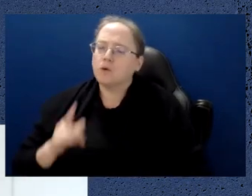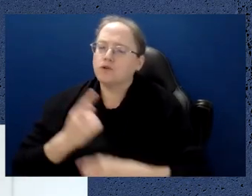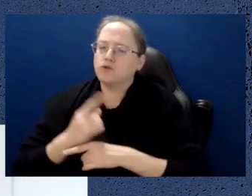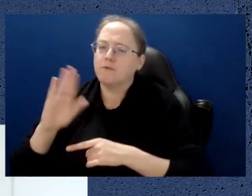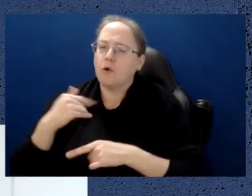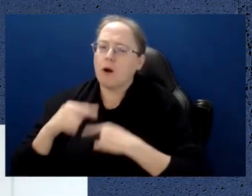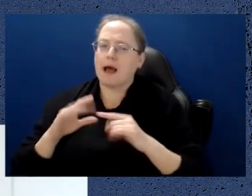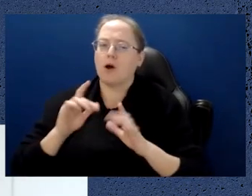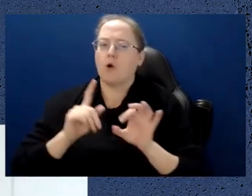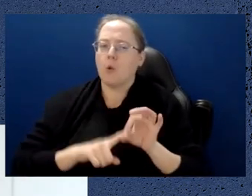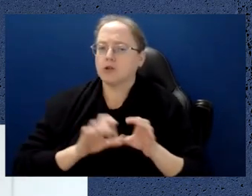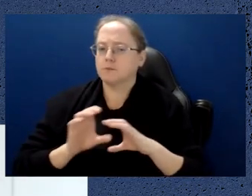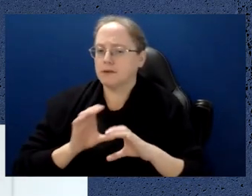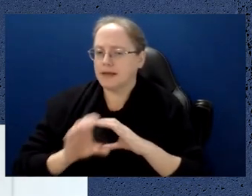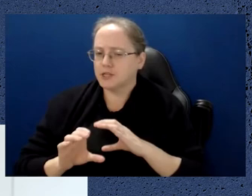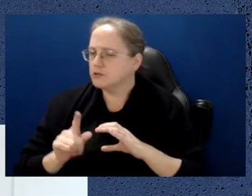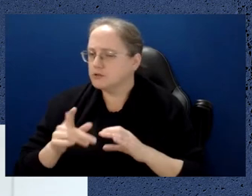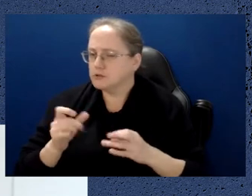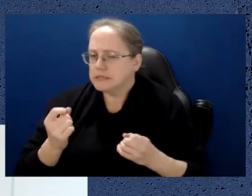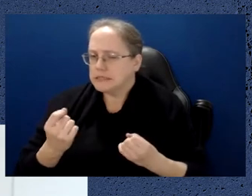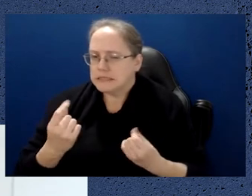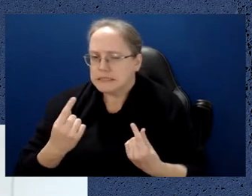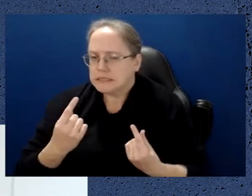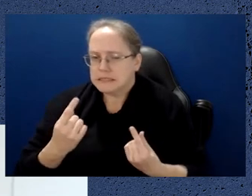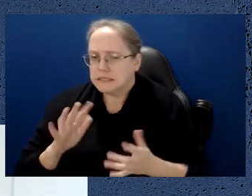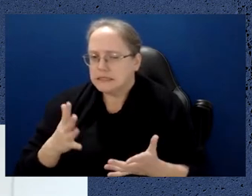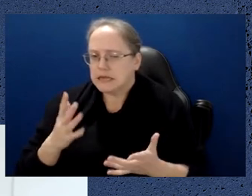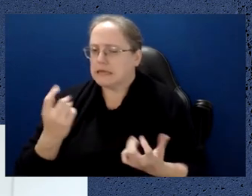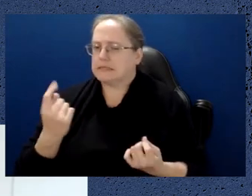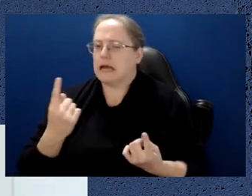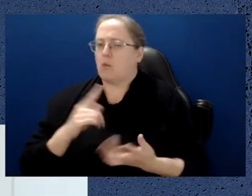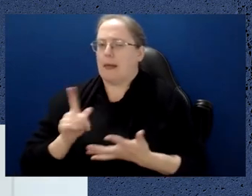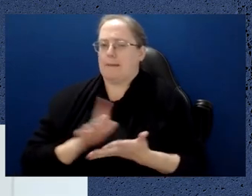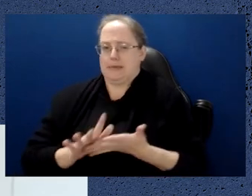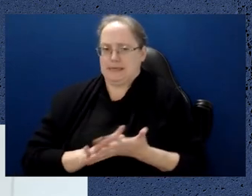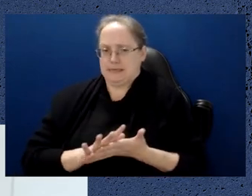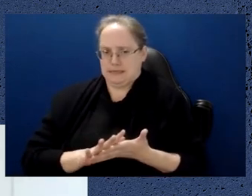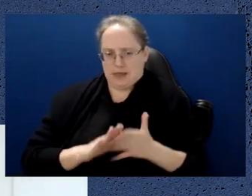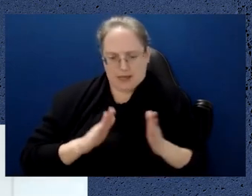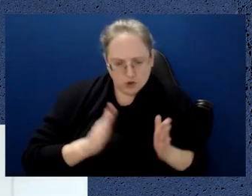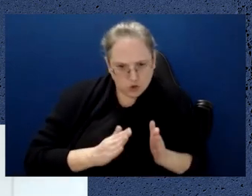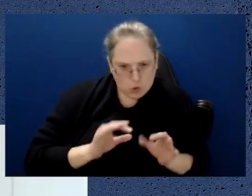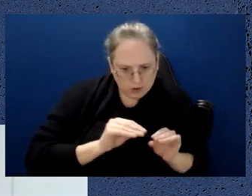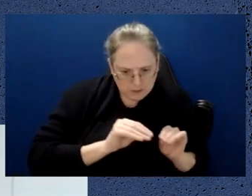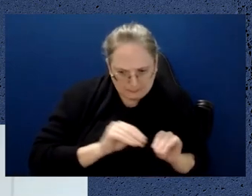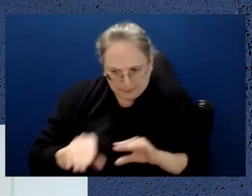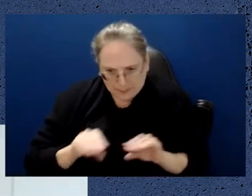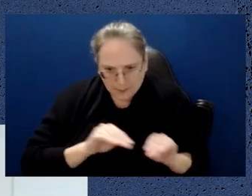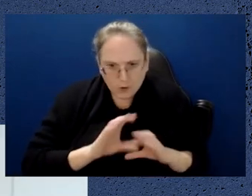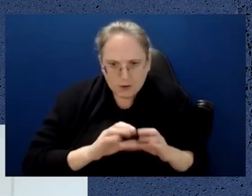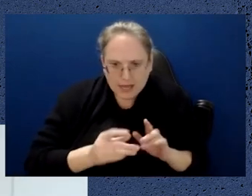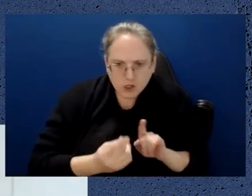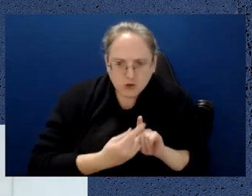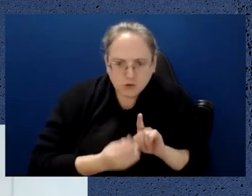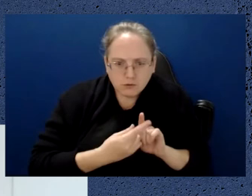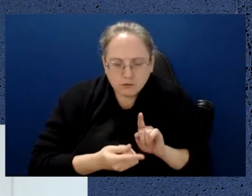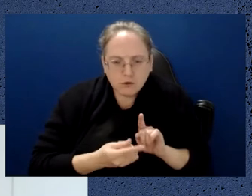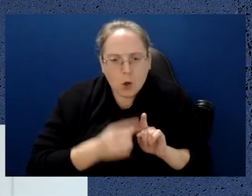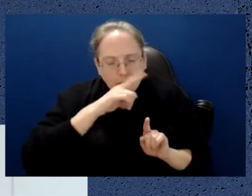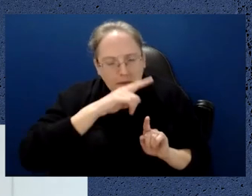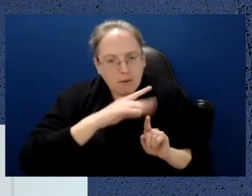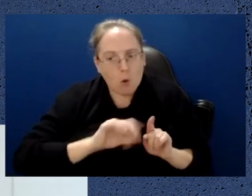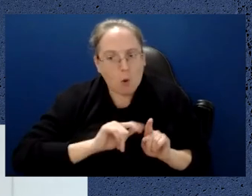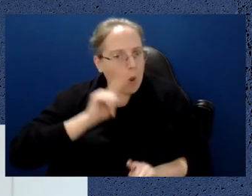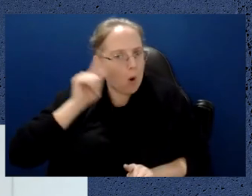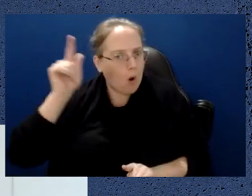distance, you know, communication, long distance within a building internationally? And if we are talking long distance, how do you